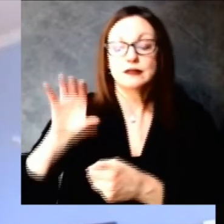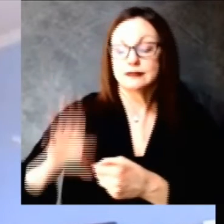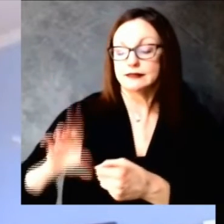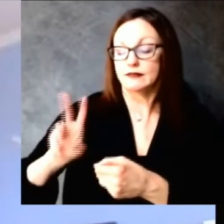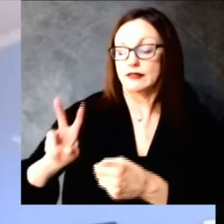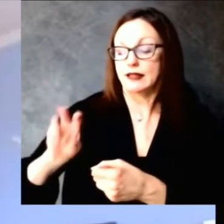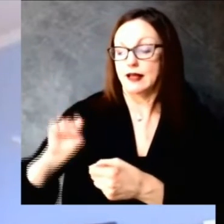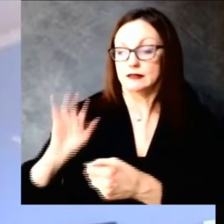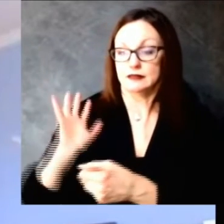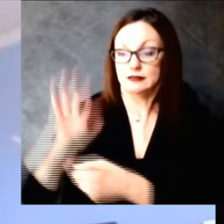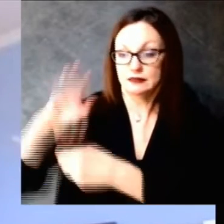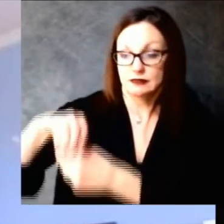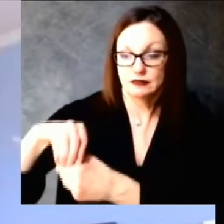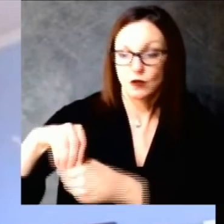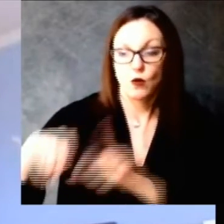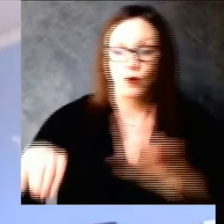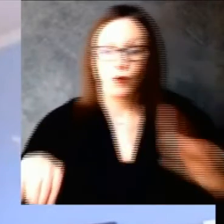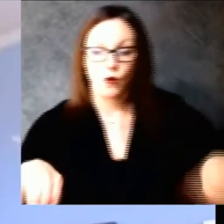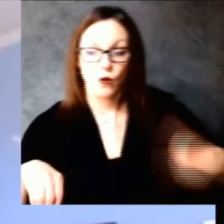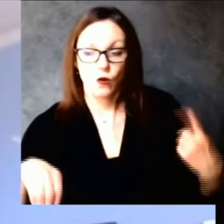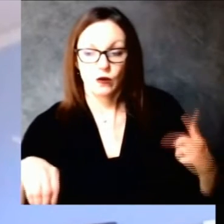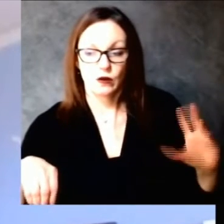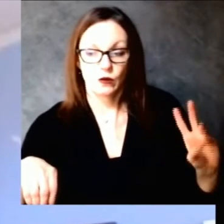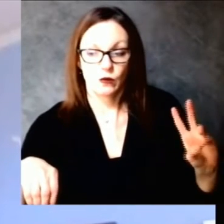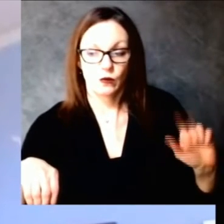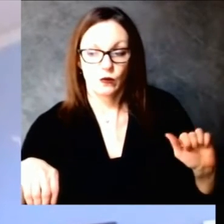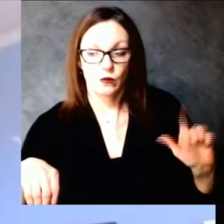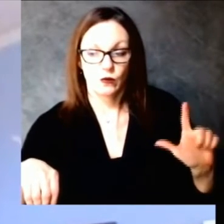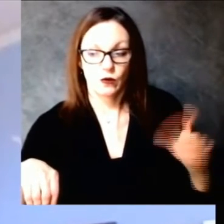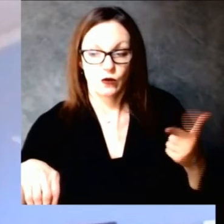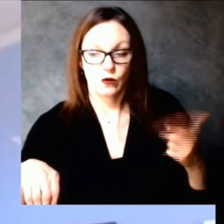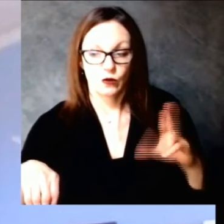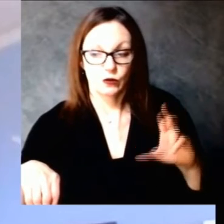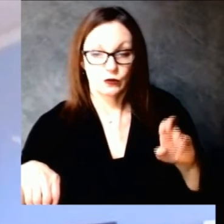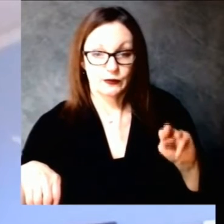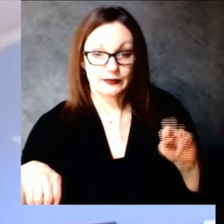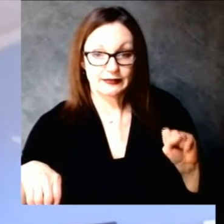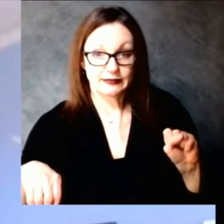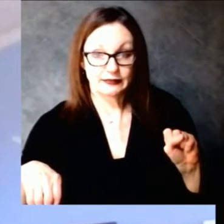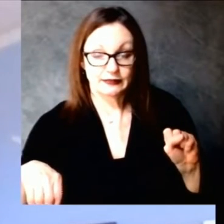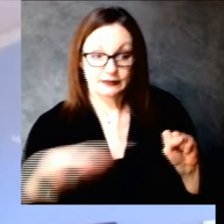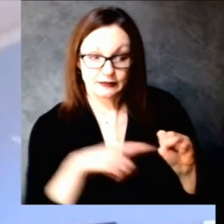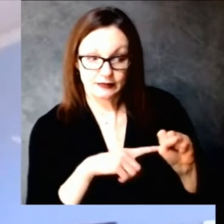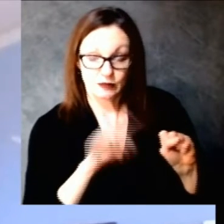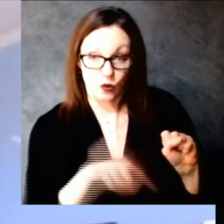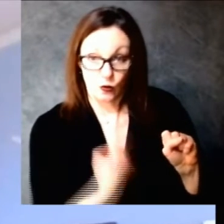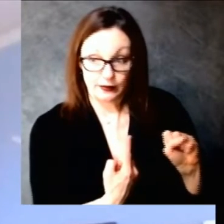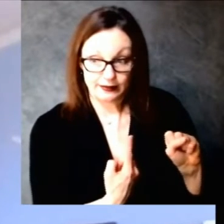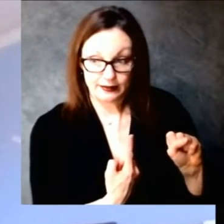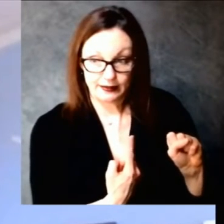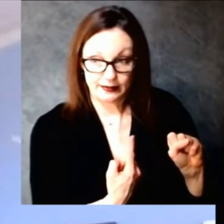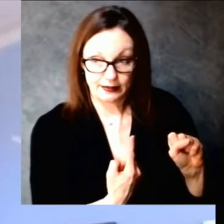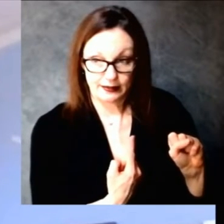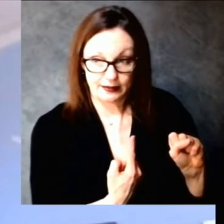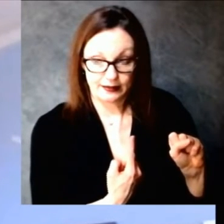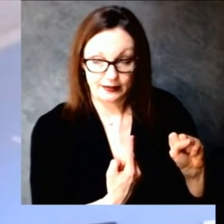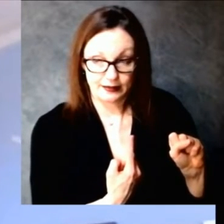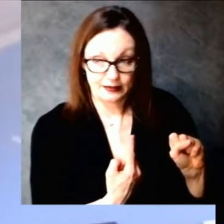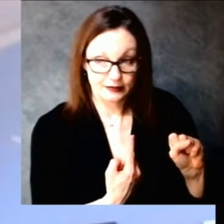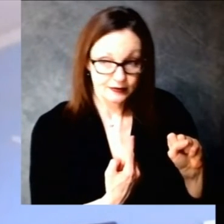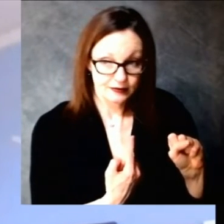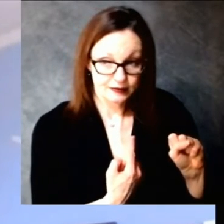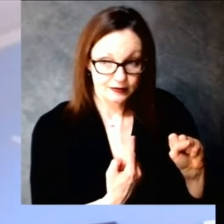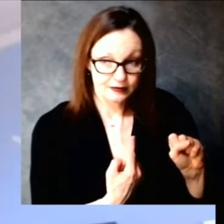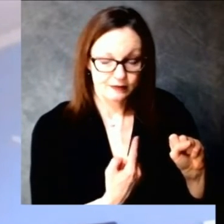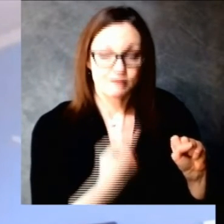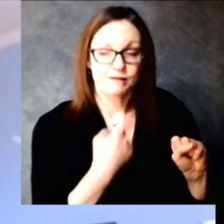is many of the walgreens locations but not all this is a a federal program and they are starting it out slowly